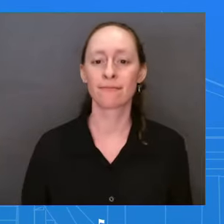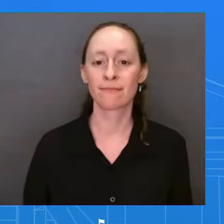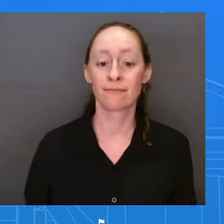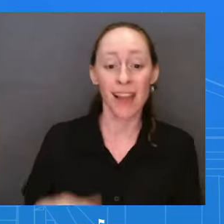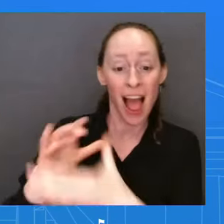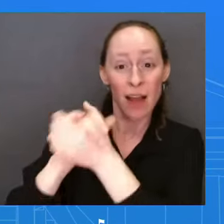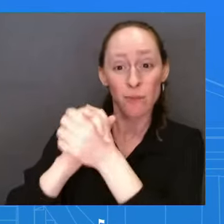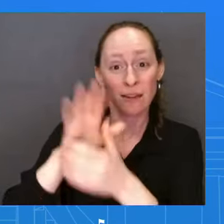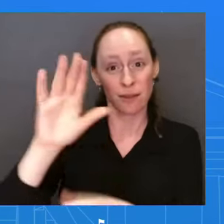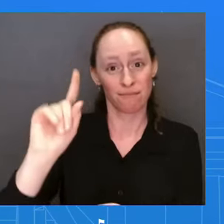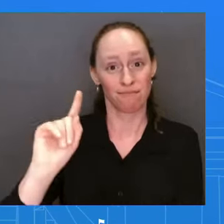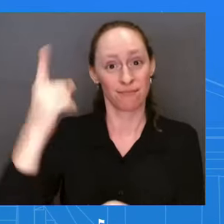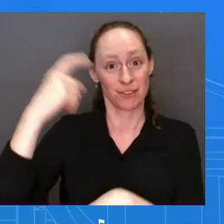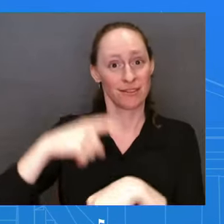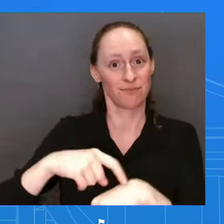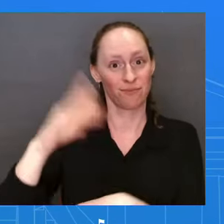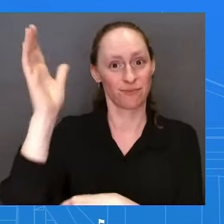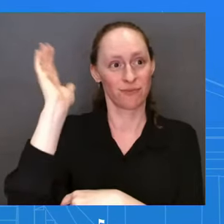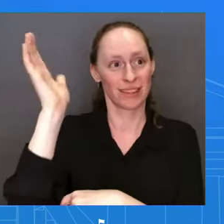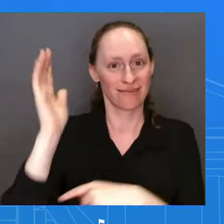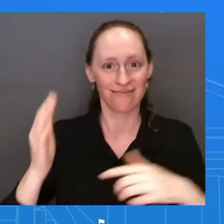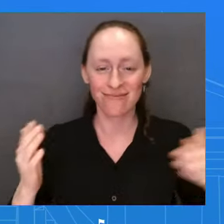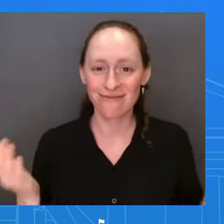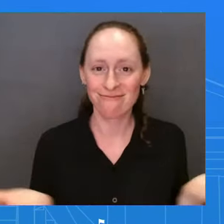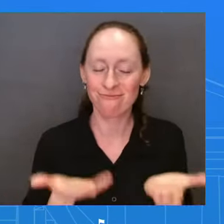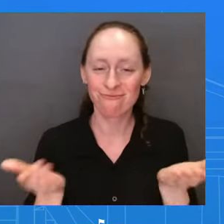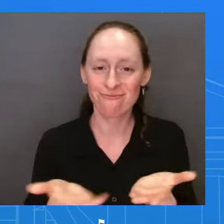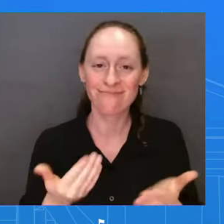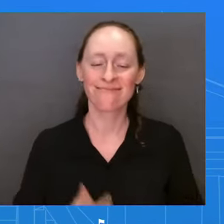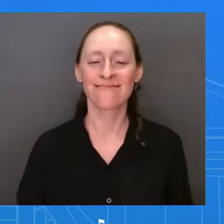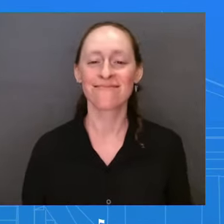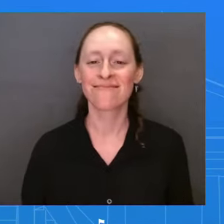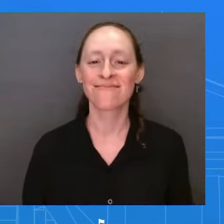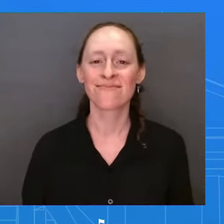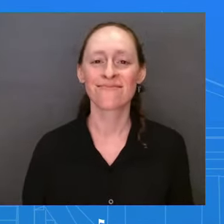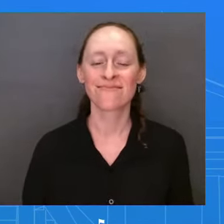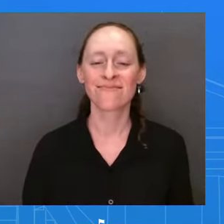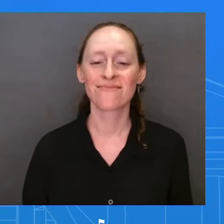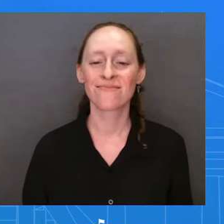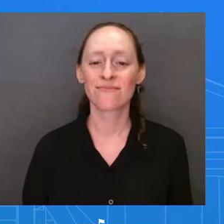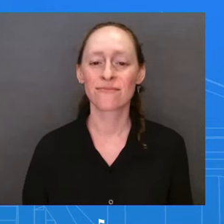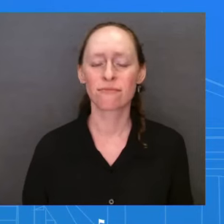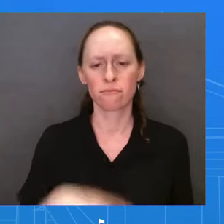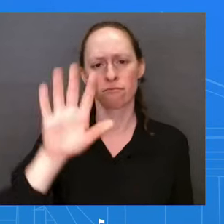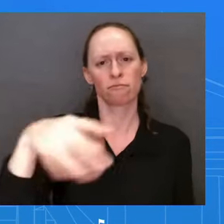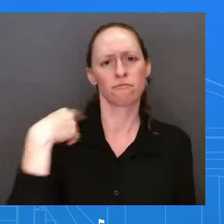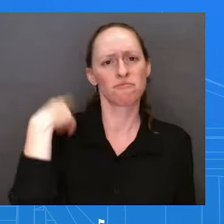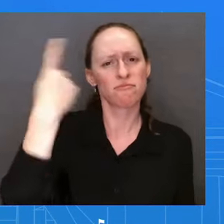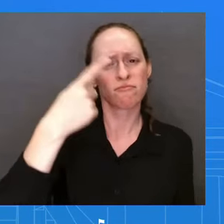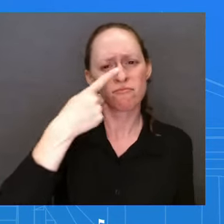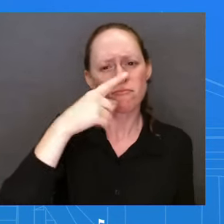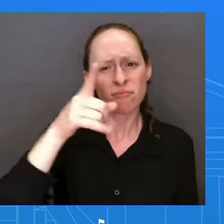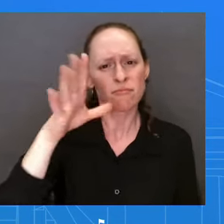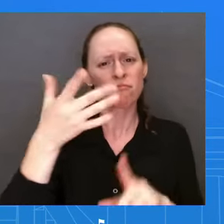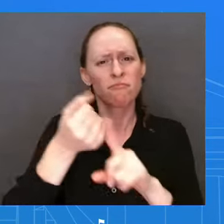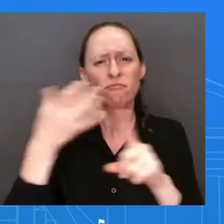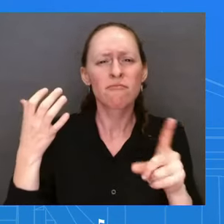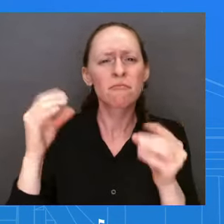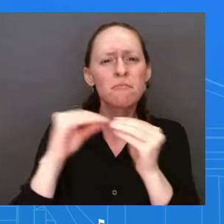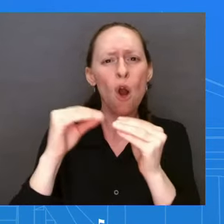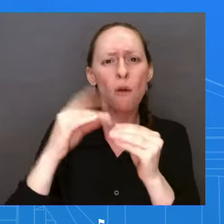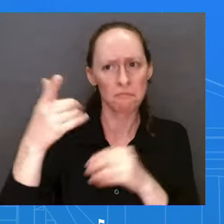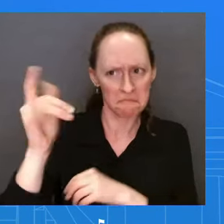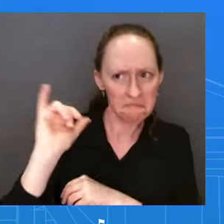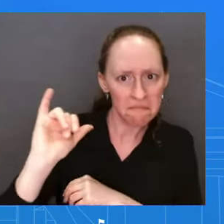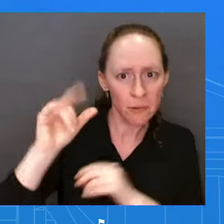Can you offer more details about the lunch with President Obama and President Biden today? Is it just kind of a fun check-in thing or do they have a specific